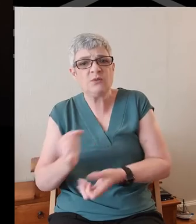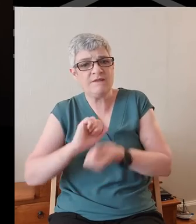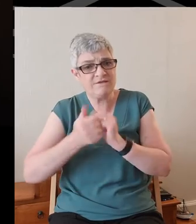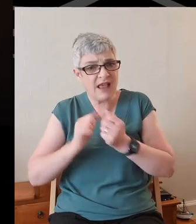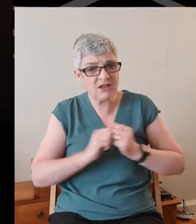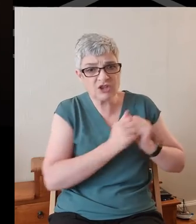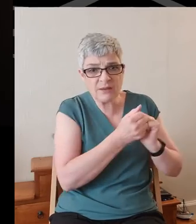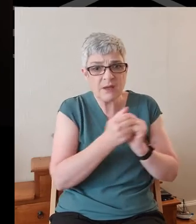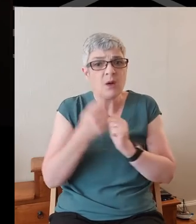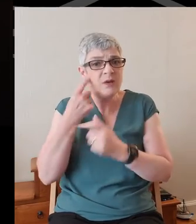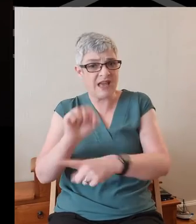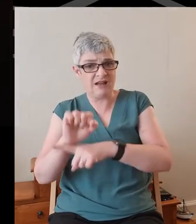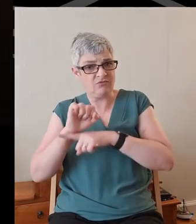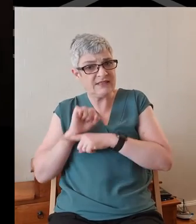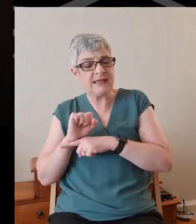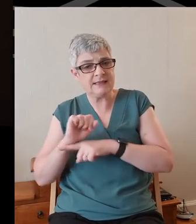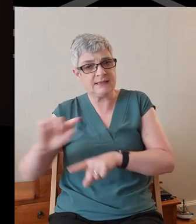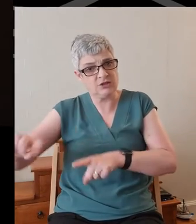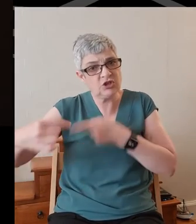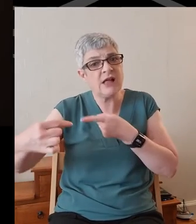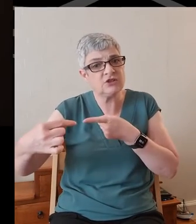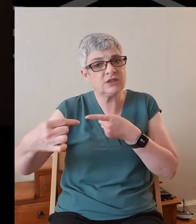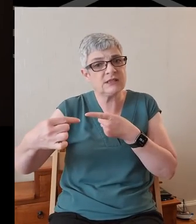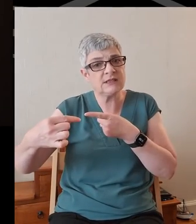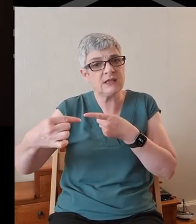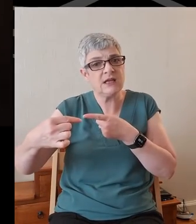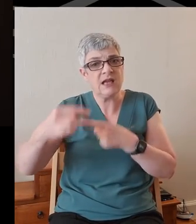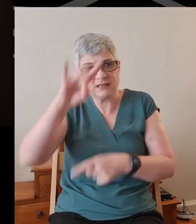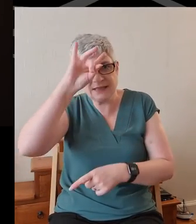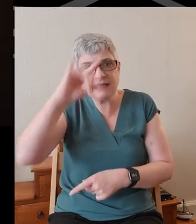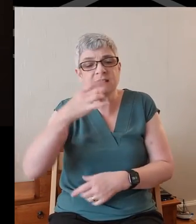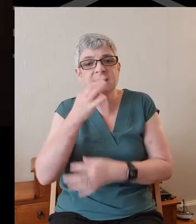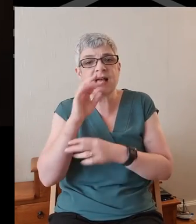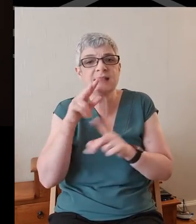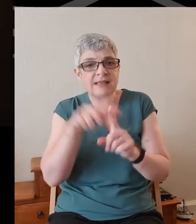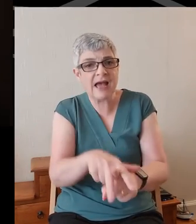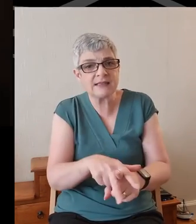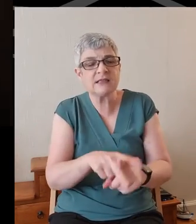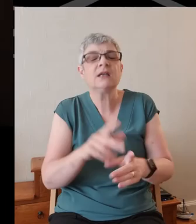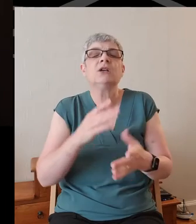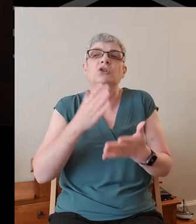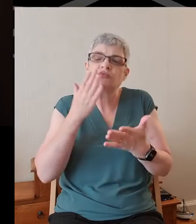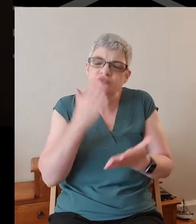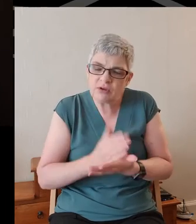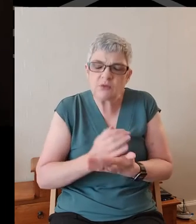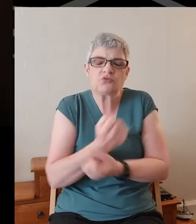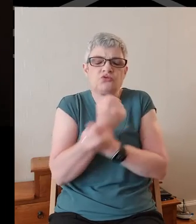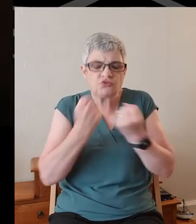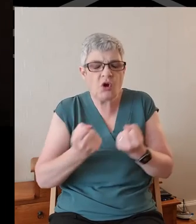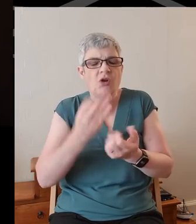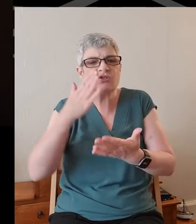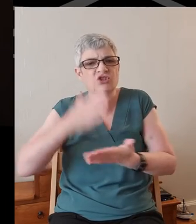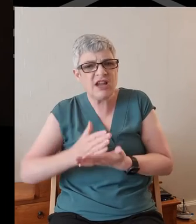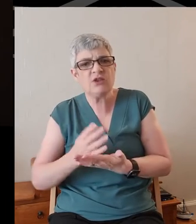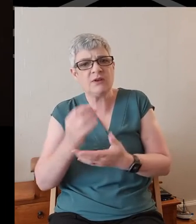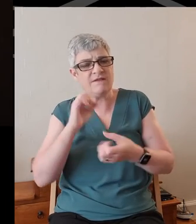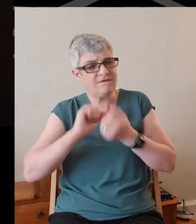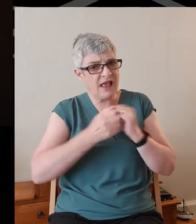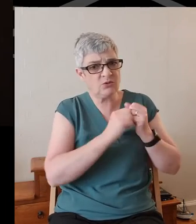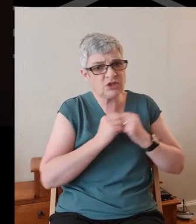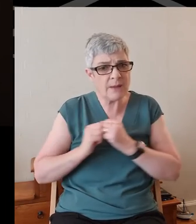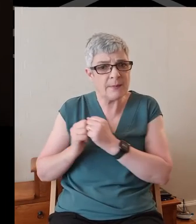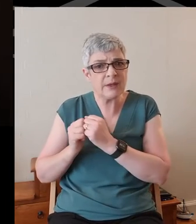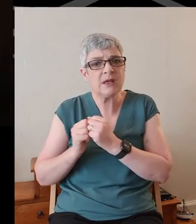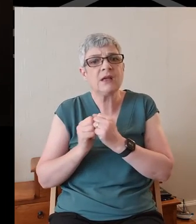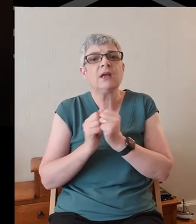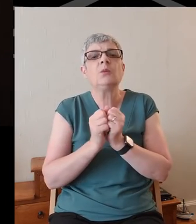able to resist the challenges and the attacks of Satan. And it's when there is real and strong and genuine fellowship that we patiently wait